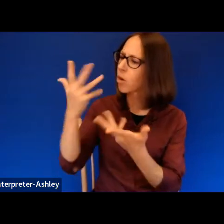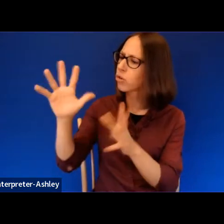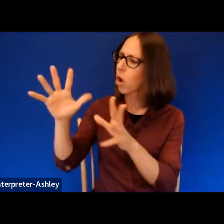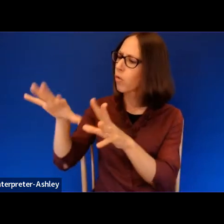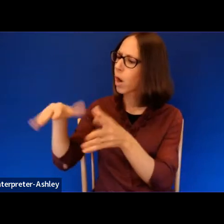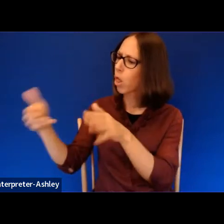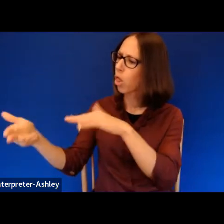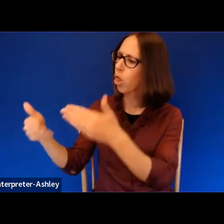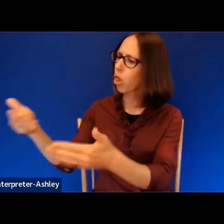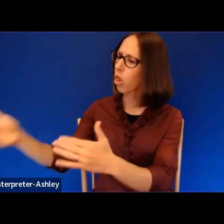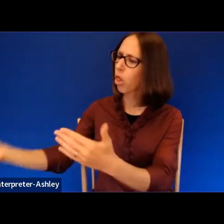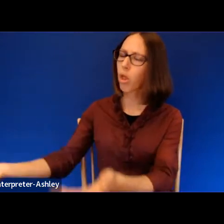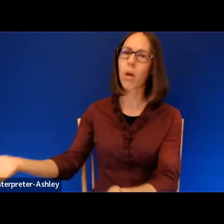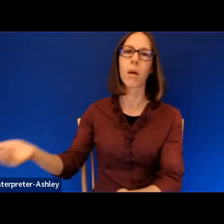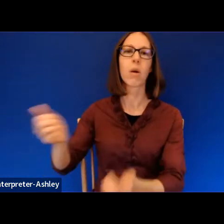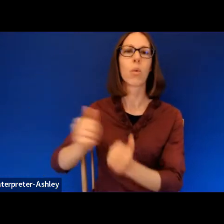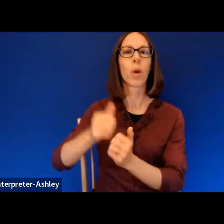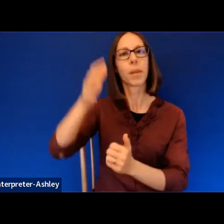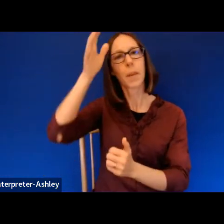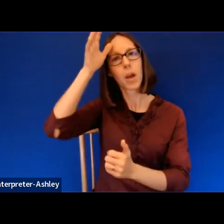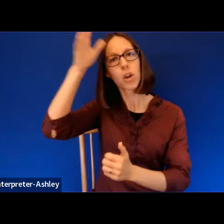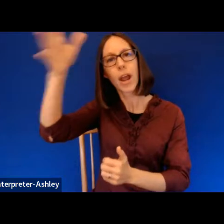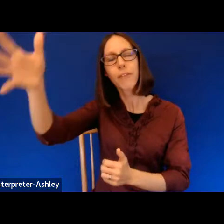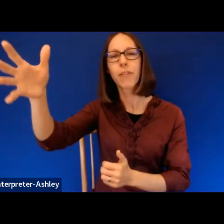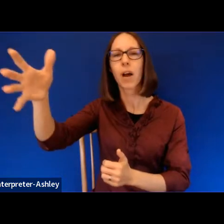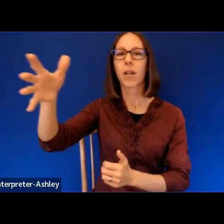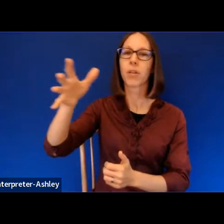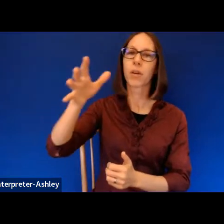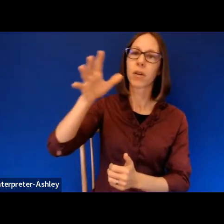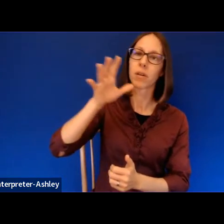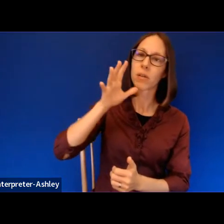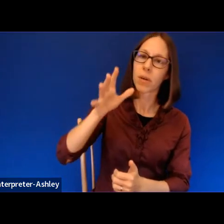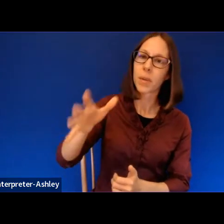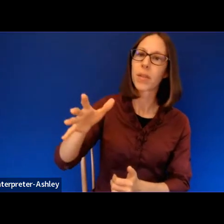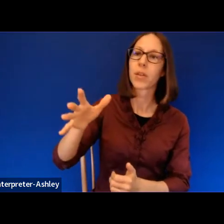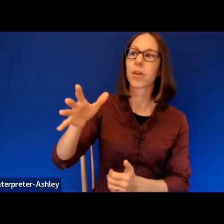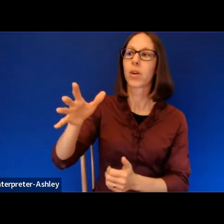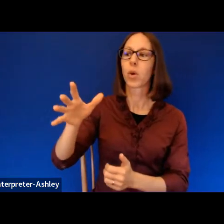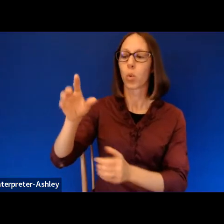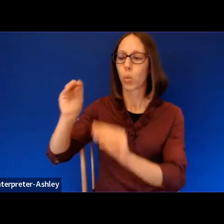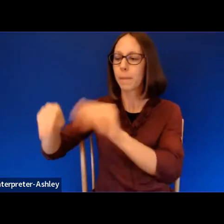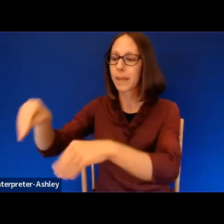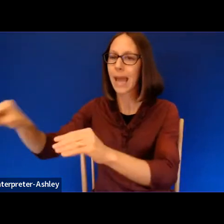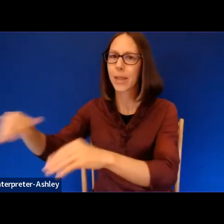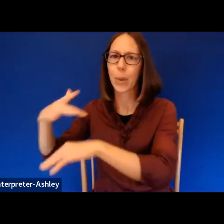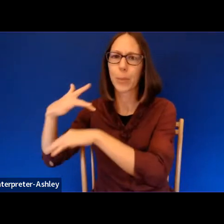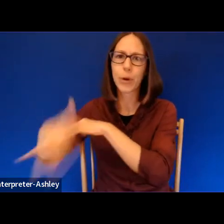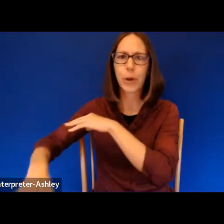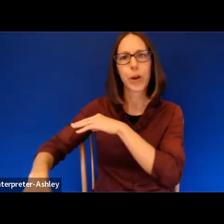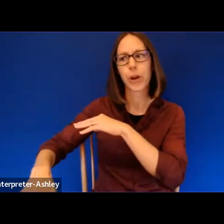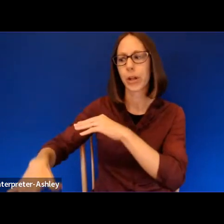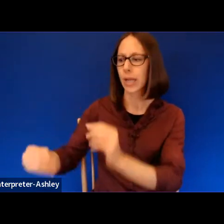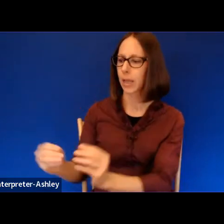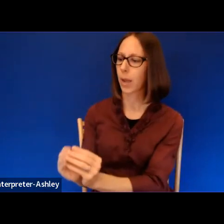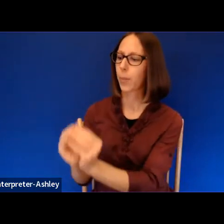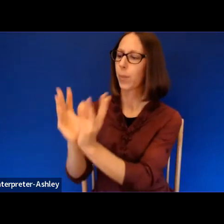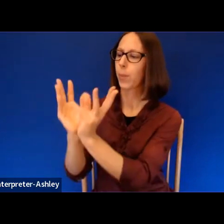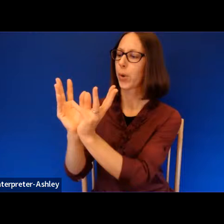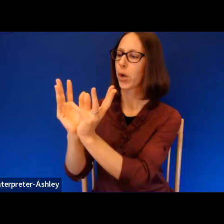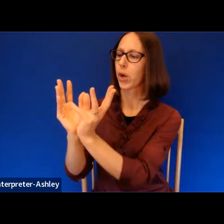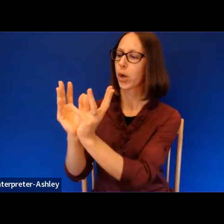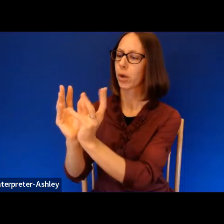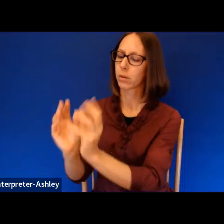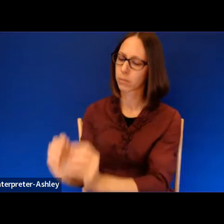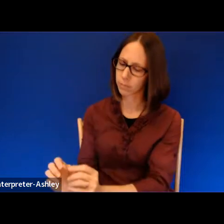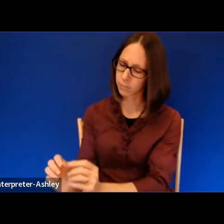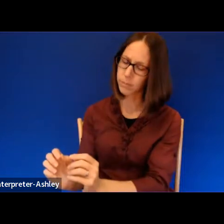and foremothers, and my father planted too early. We miss you, brother. He will not see another May whose